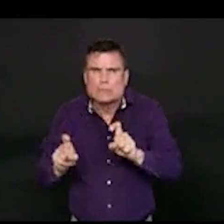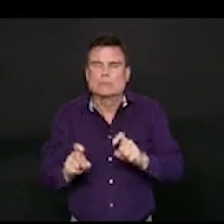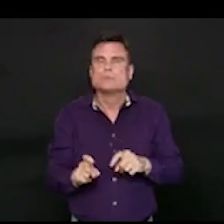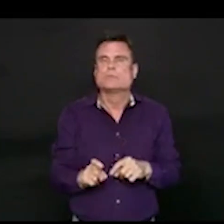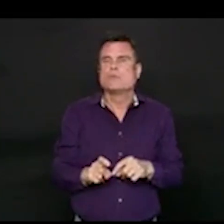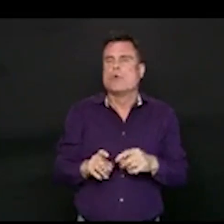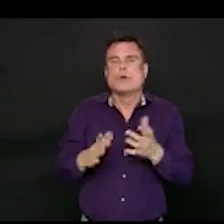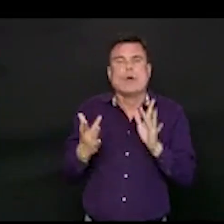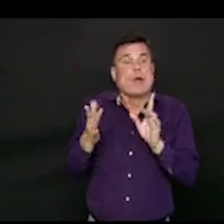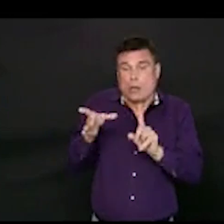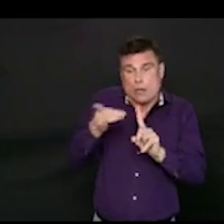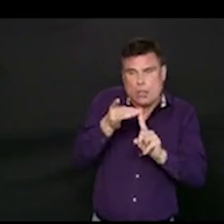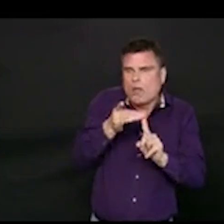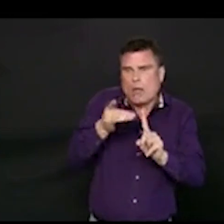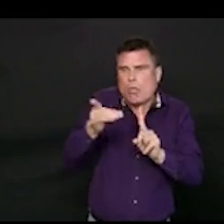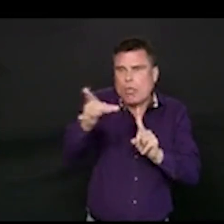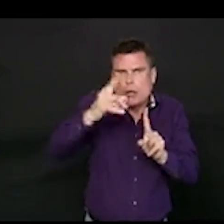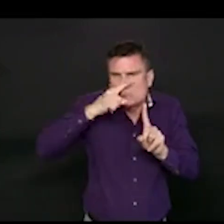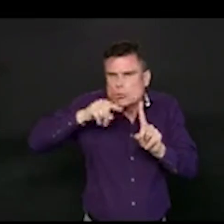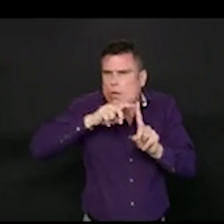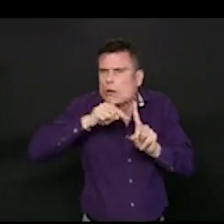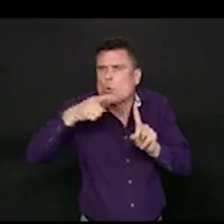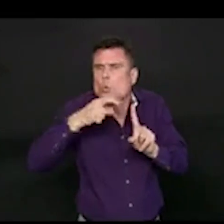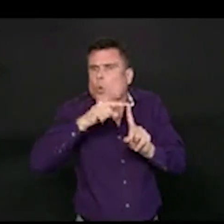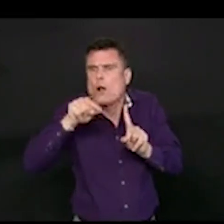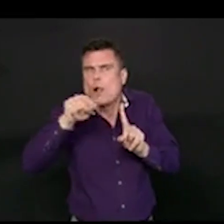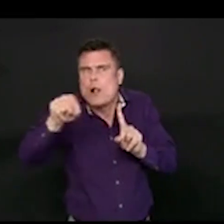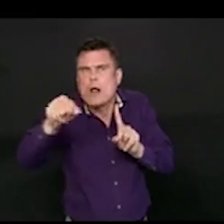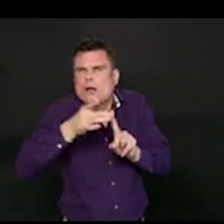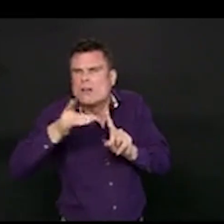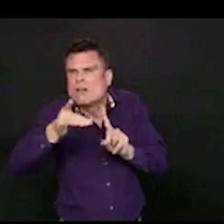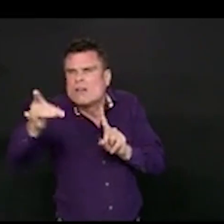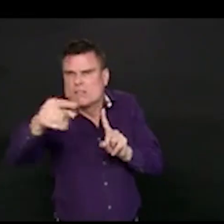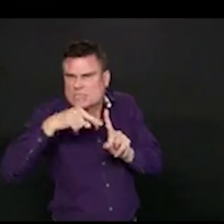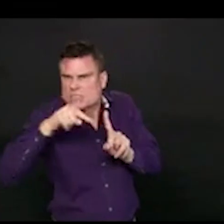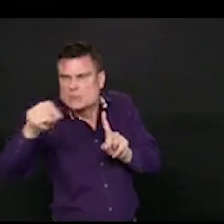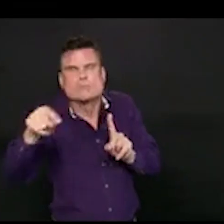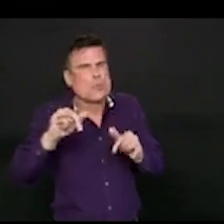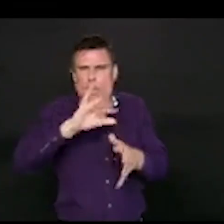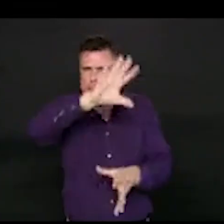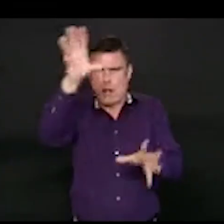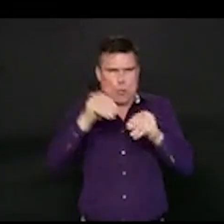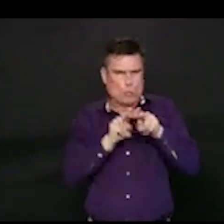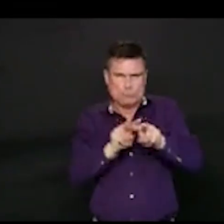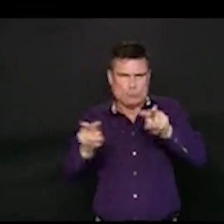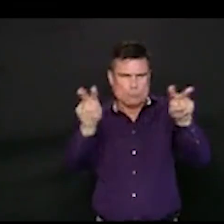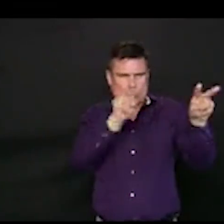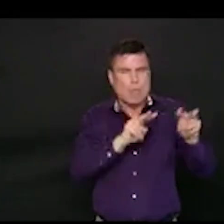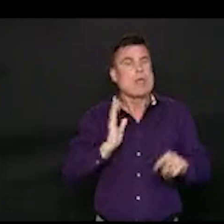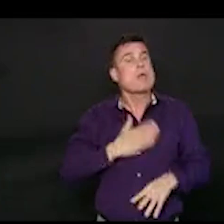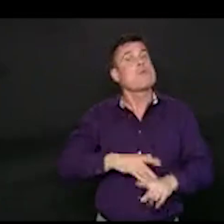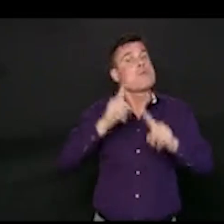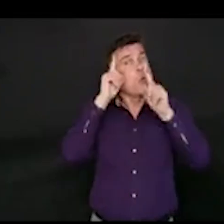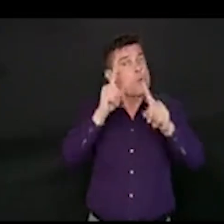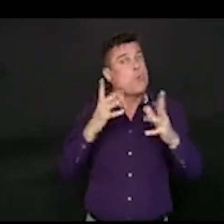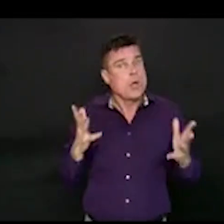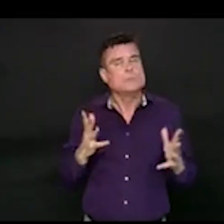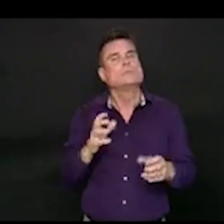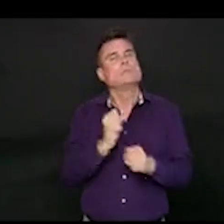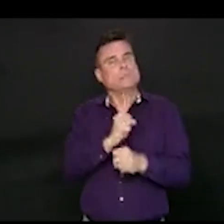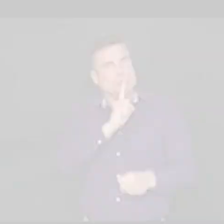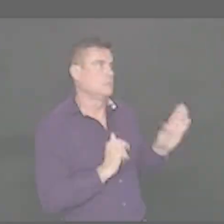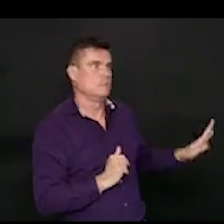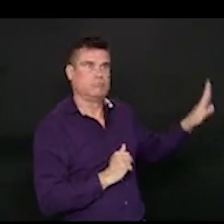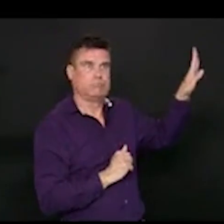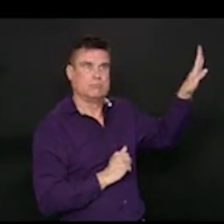the plan and the thoughtfulness and the purpose that we have is to make sure that we can get through at least until the fall and we see what